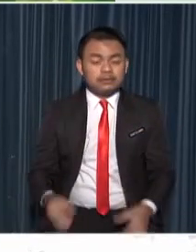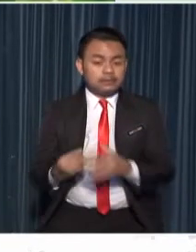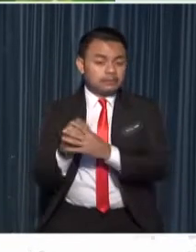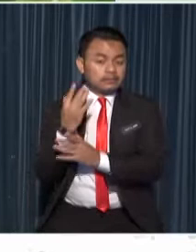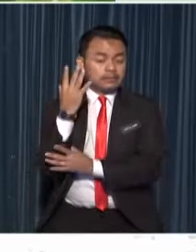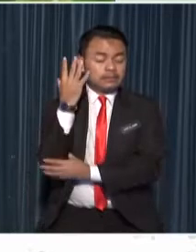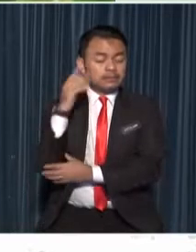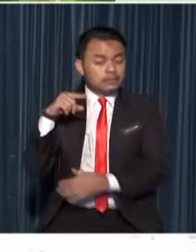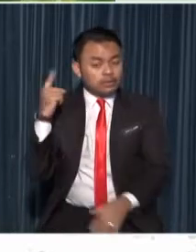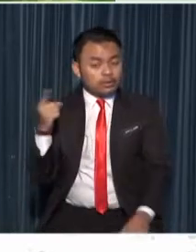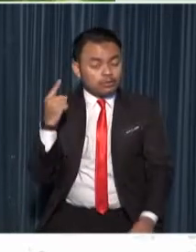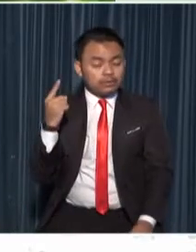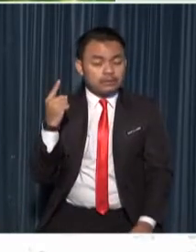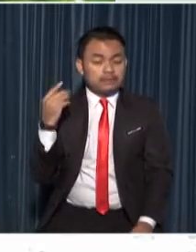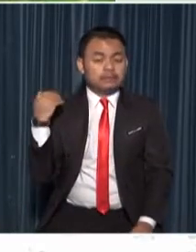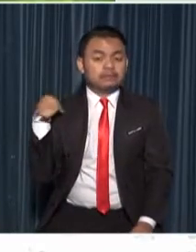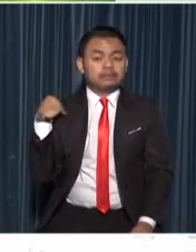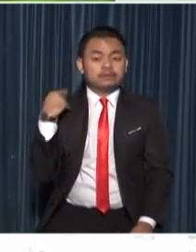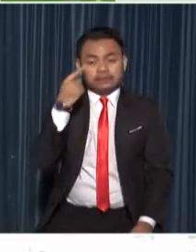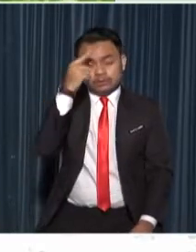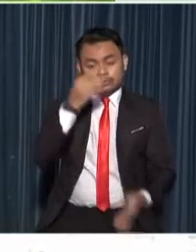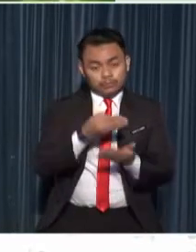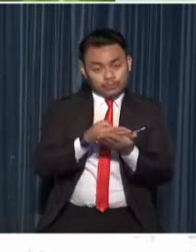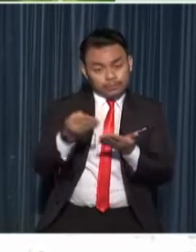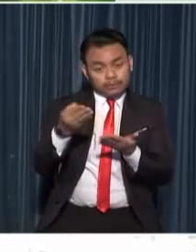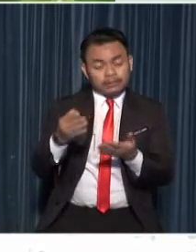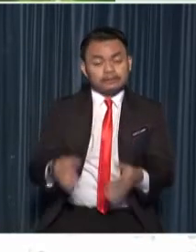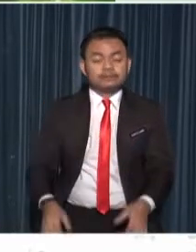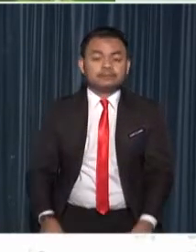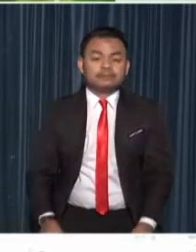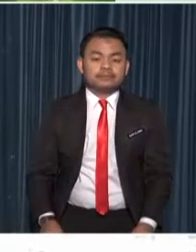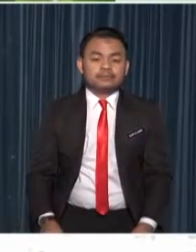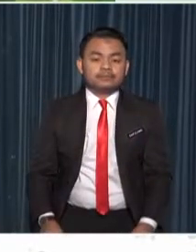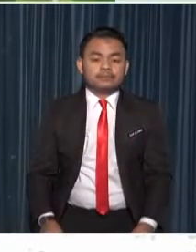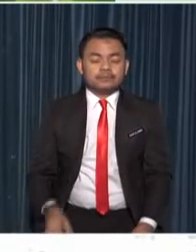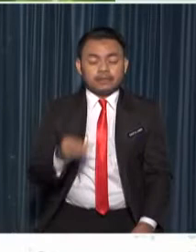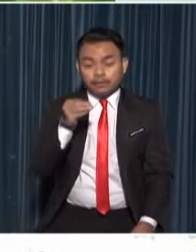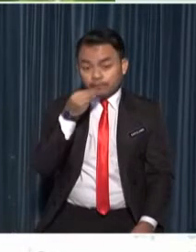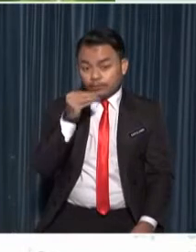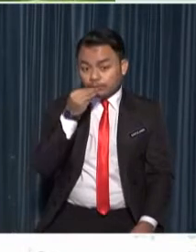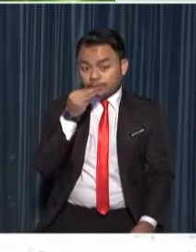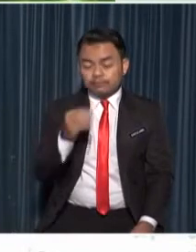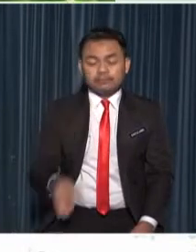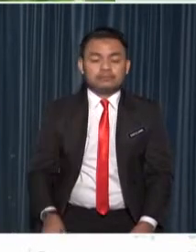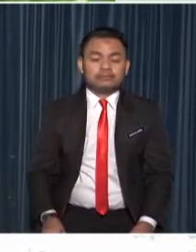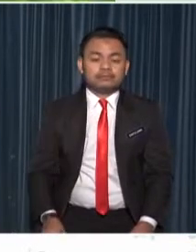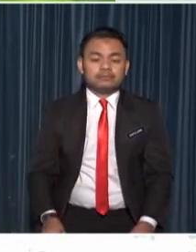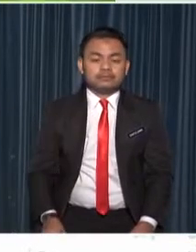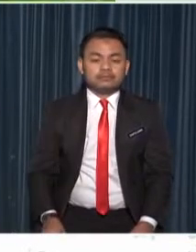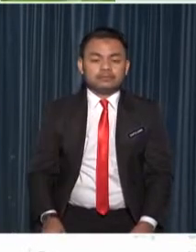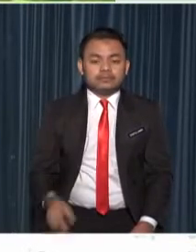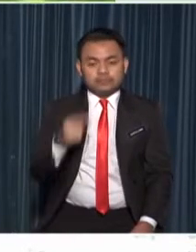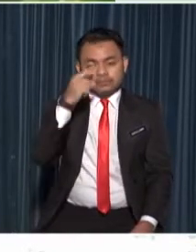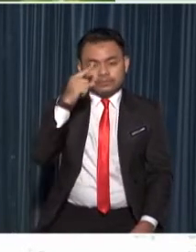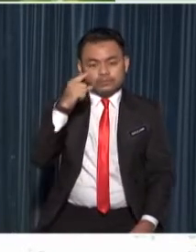always there to provide food sources to other